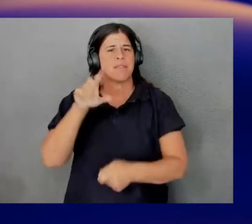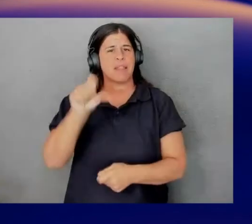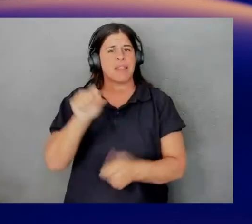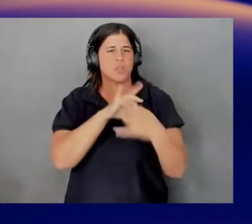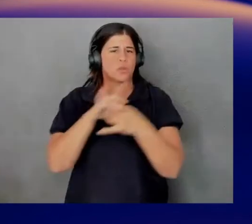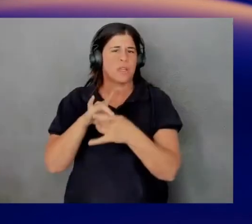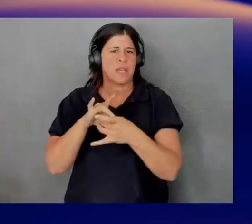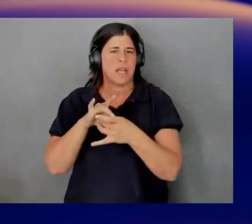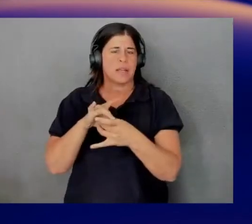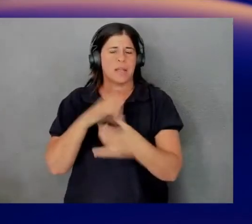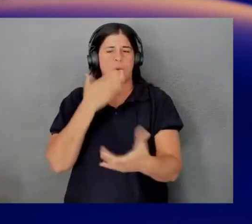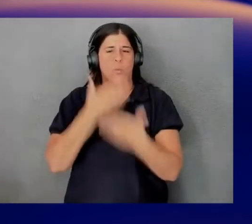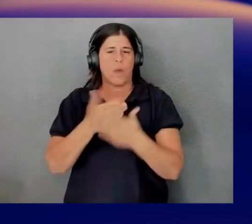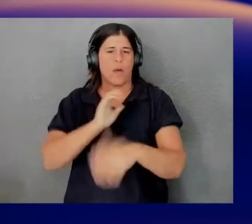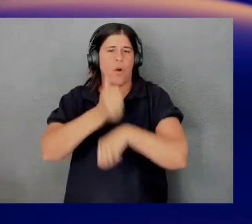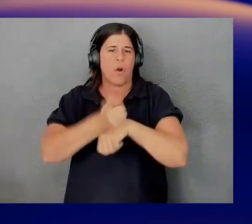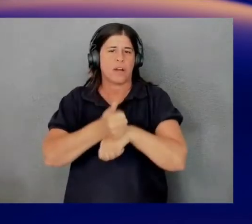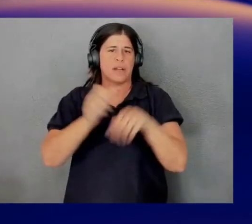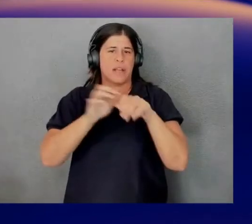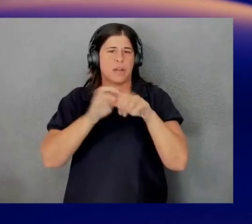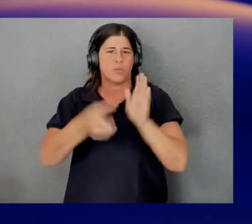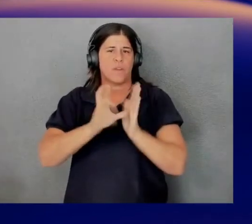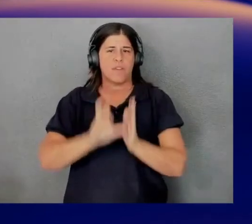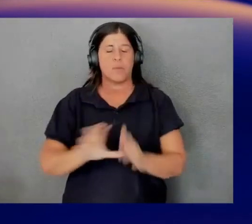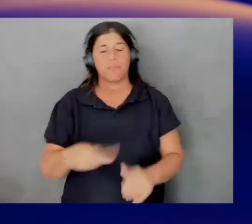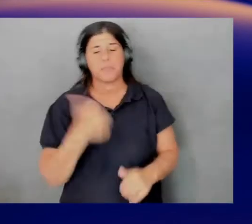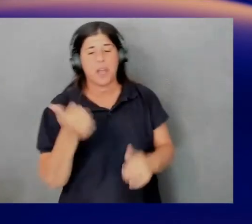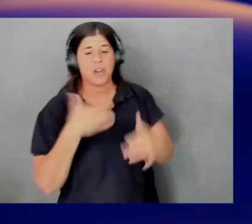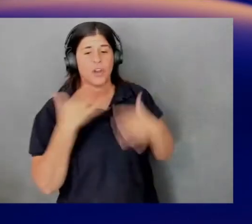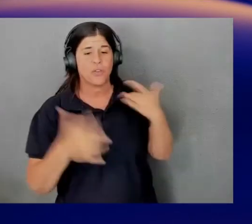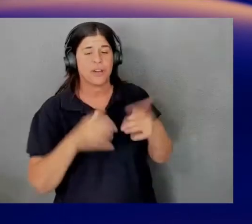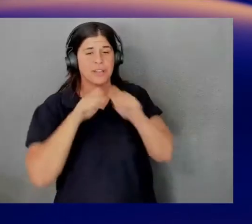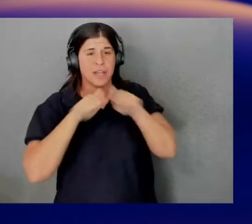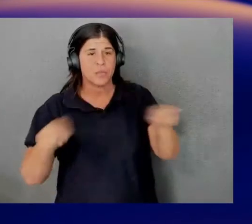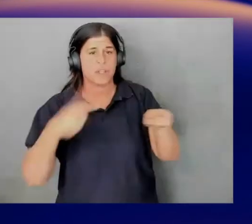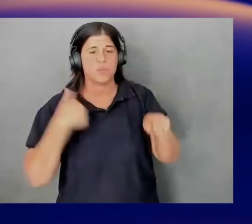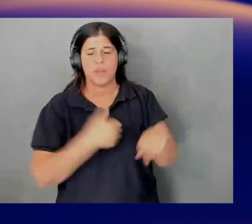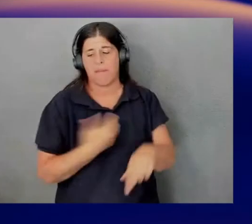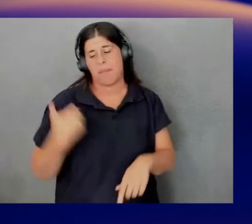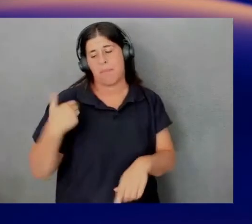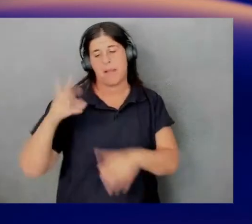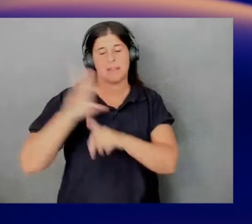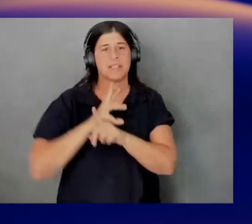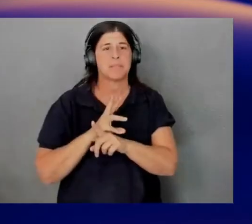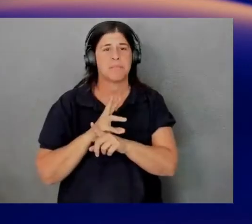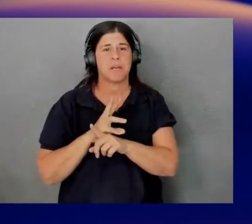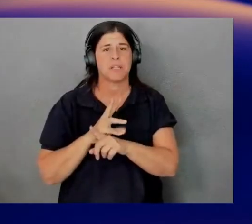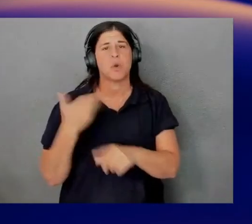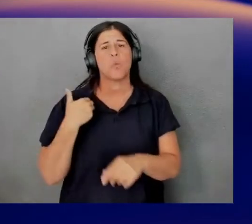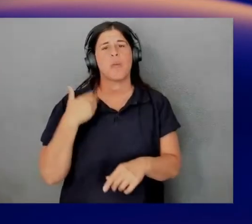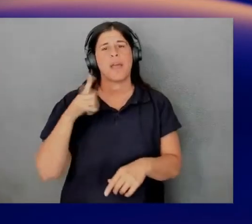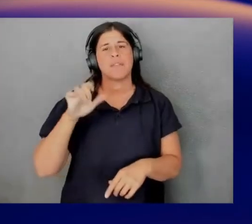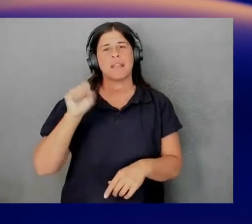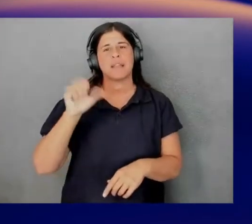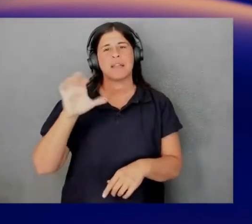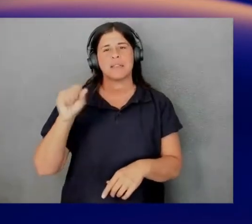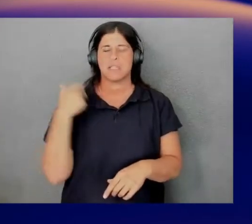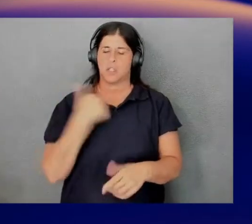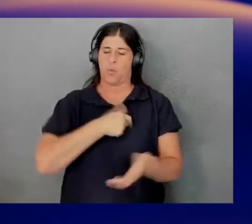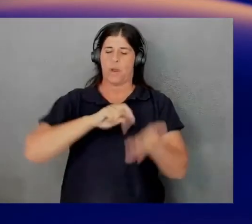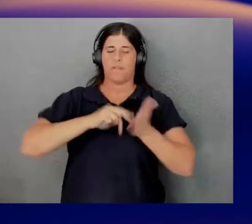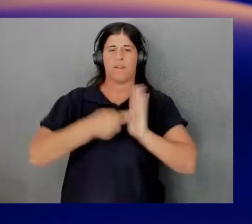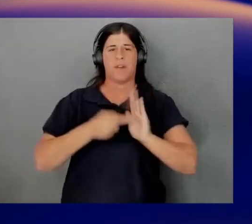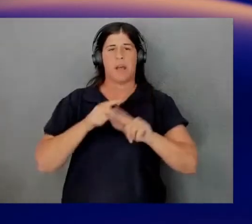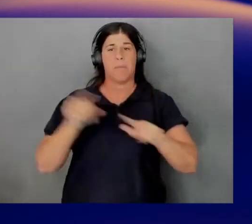-architected review. And then another exciting new release that we've had over the past six months. So, we have these lenses that we've defined, but you,